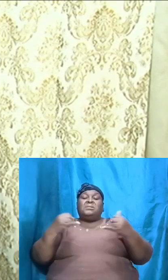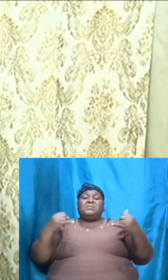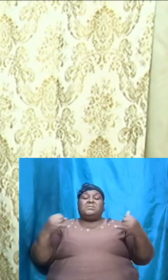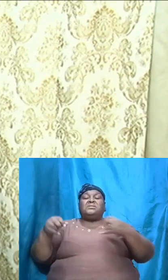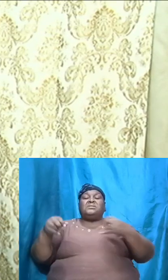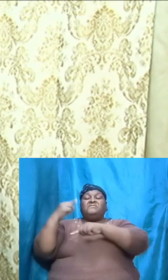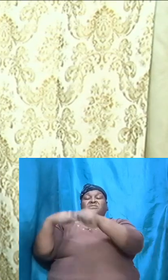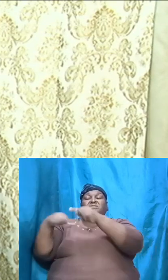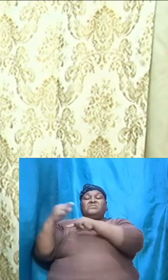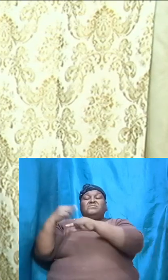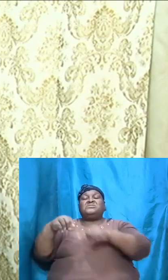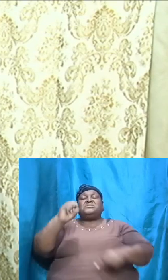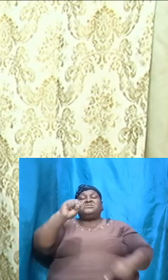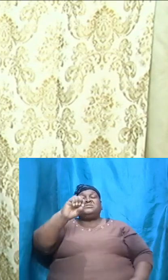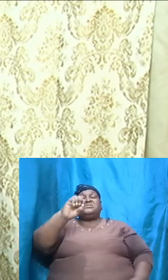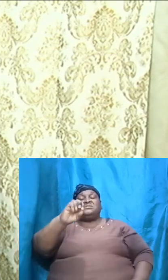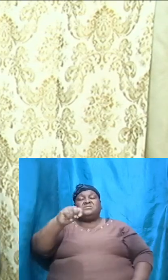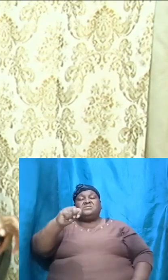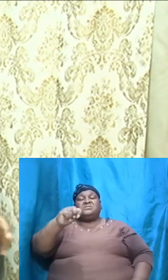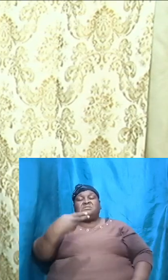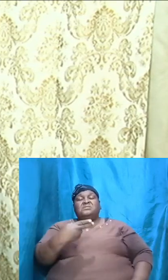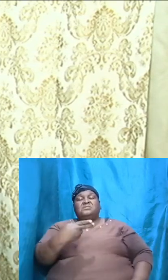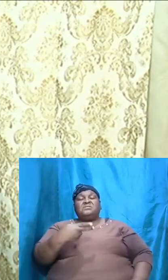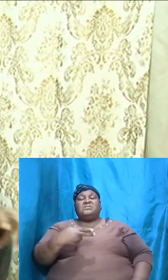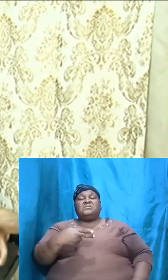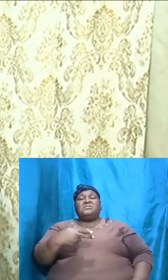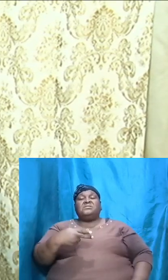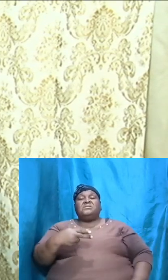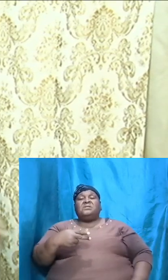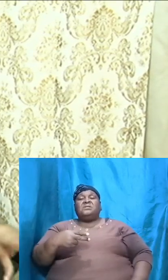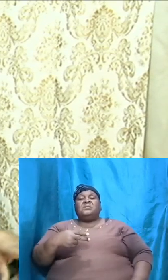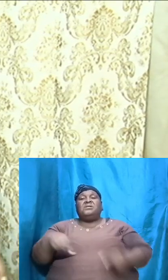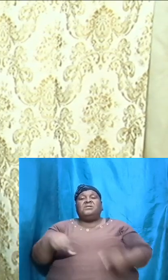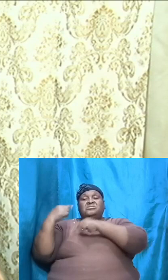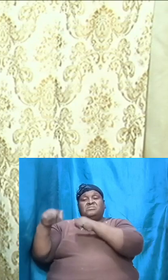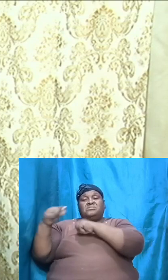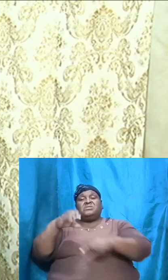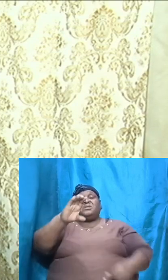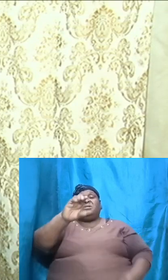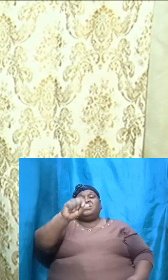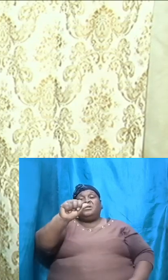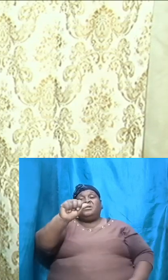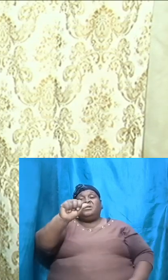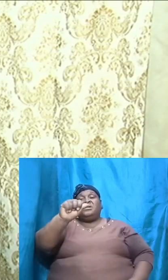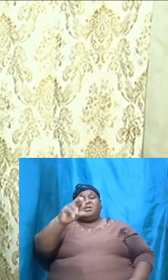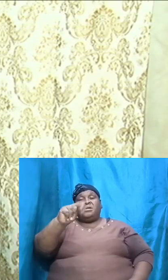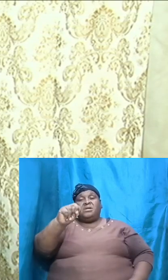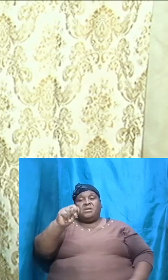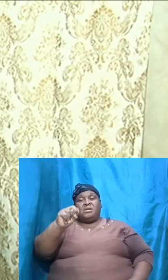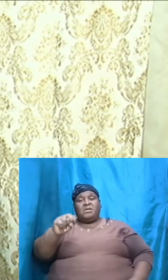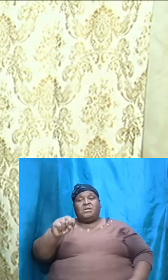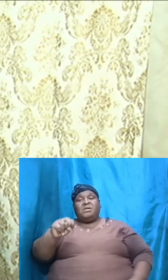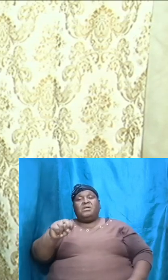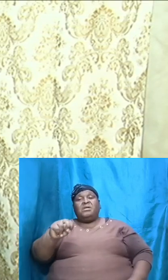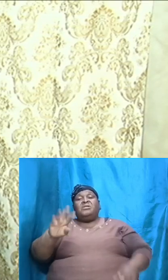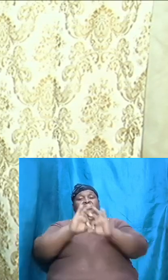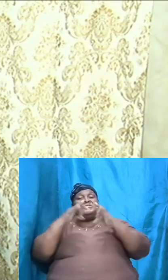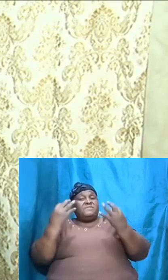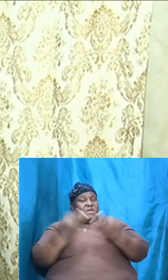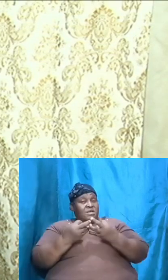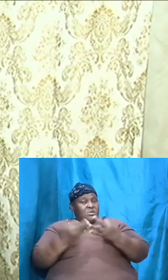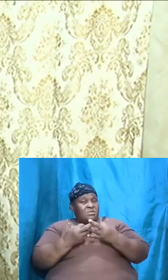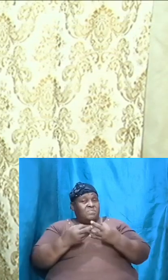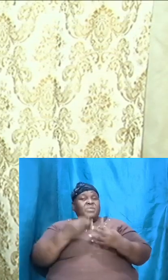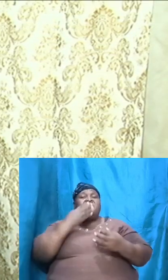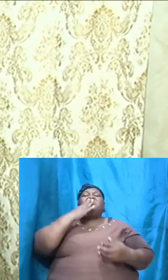of Cain and they were brethren but over time the bad